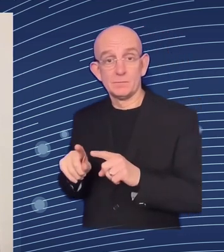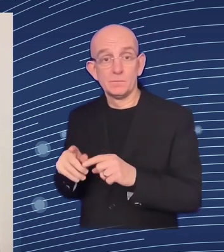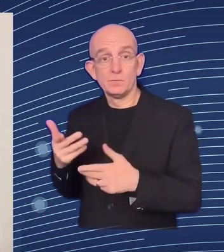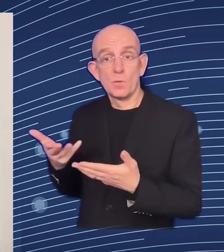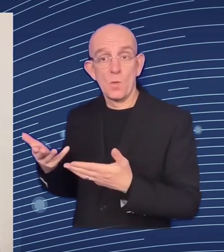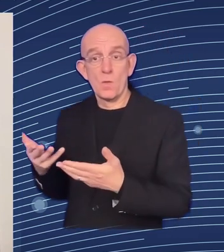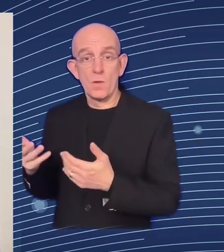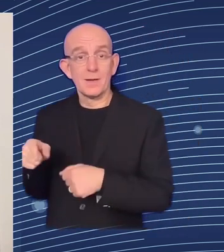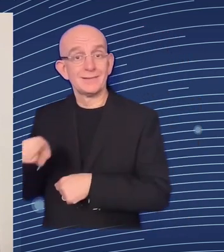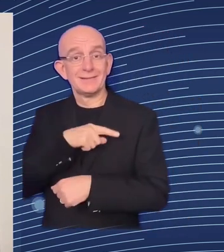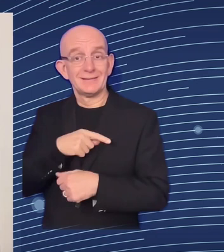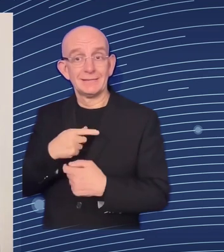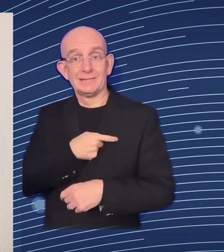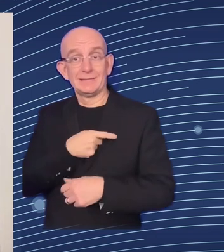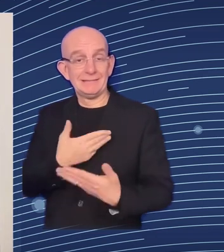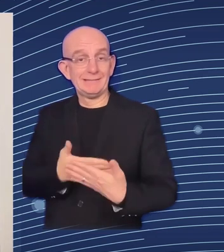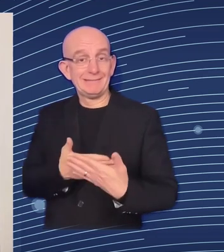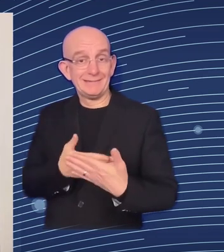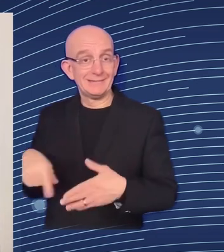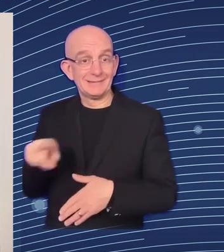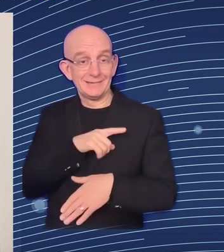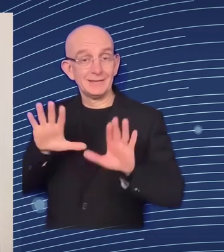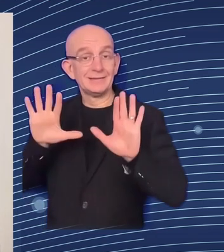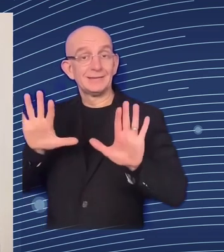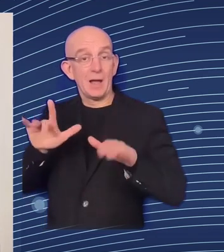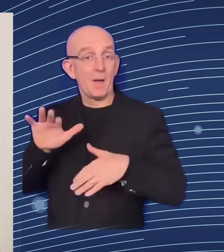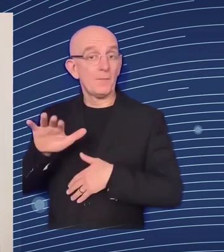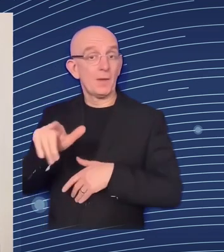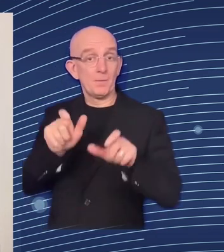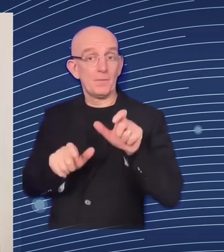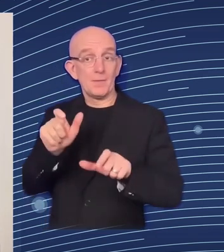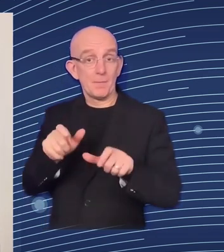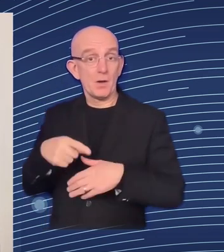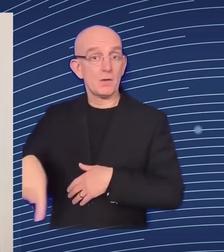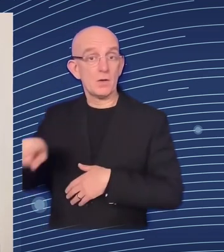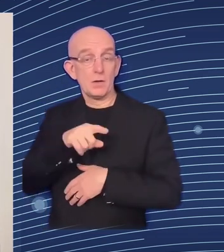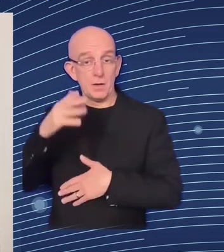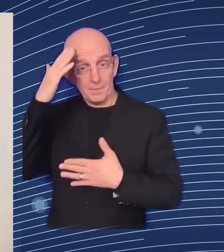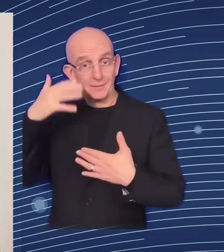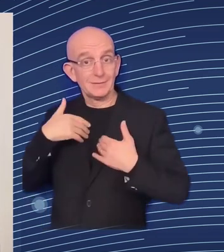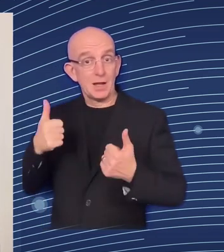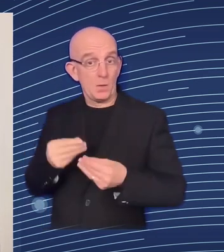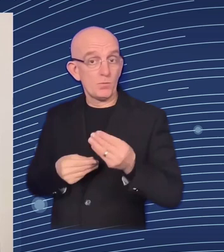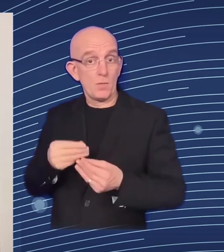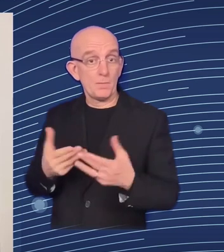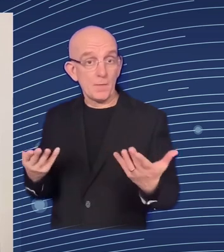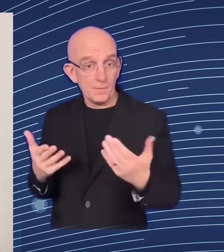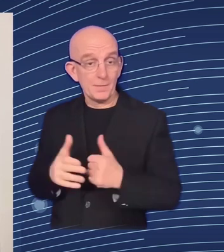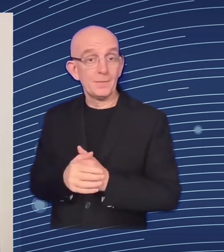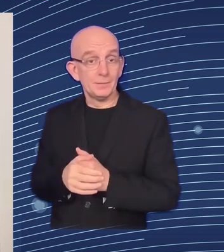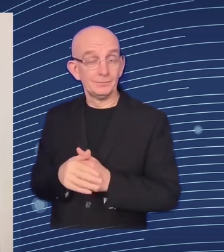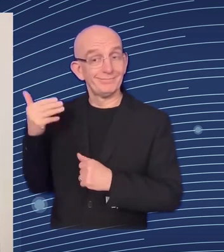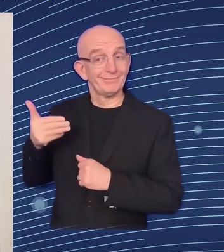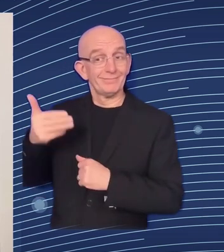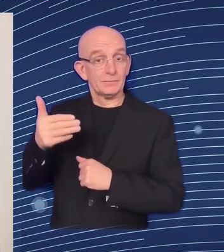mental health program initiated by the first lady of ukraine the ministry of social policy is piloting a new service to